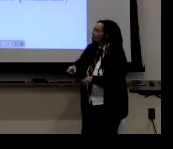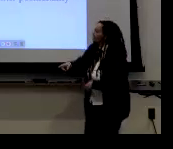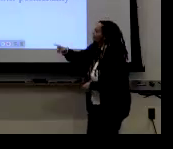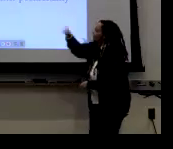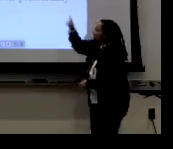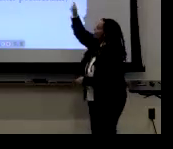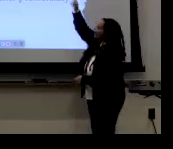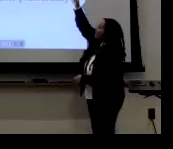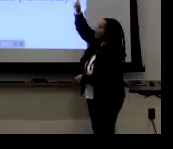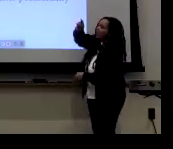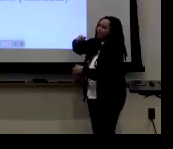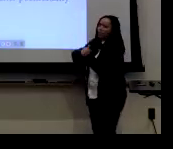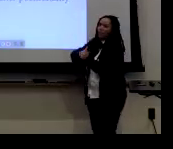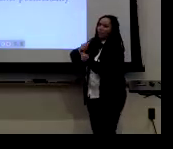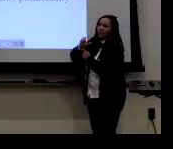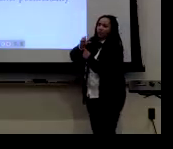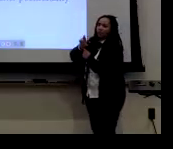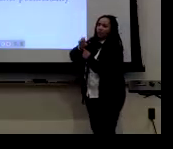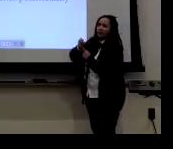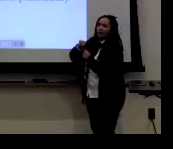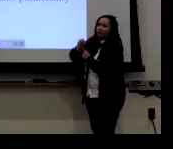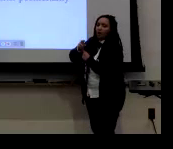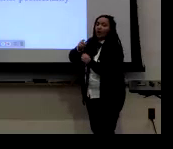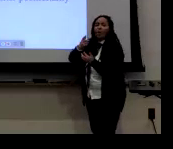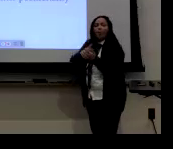This is a big part of my work and it's multidisciplinary.